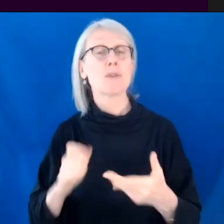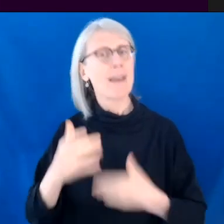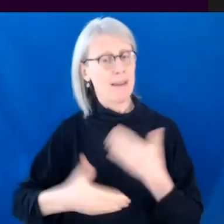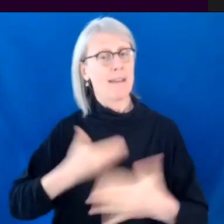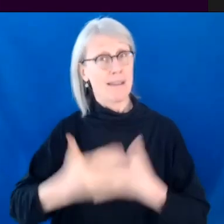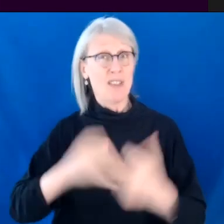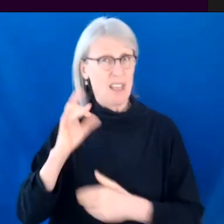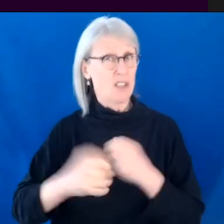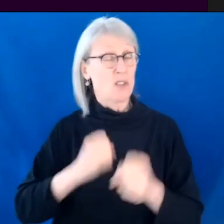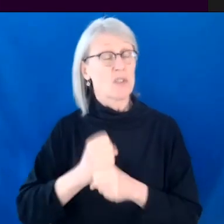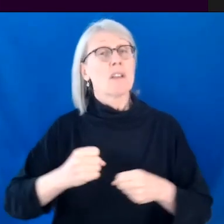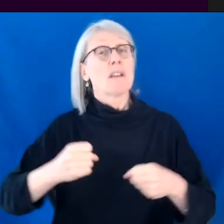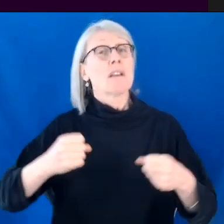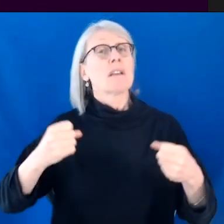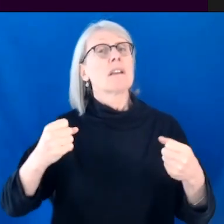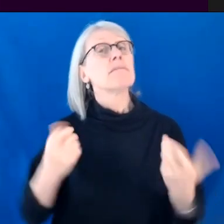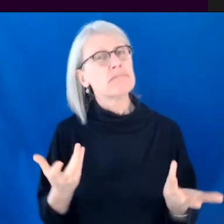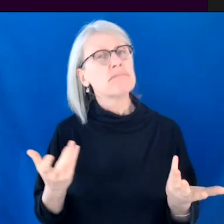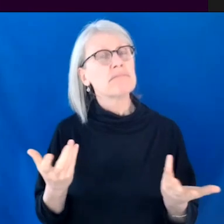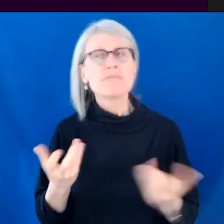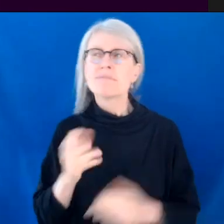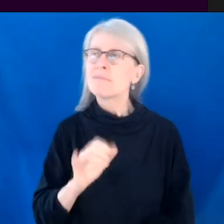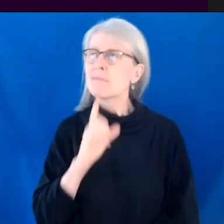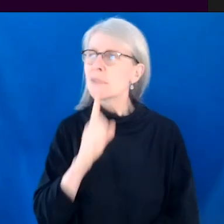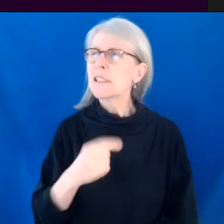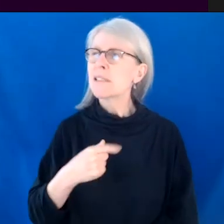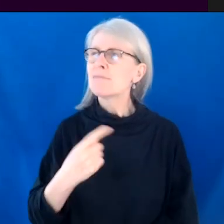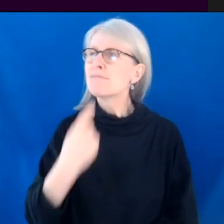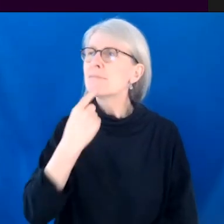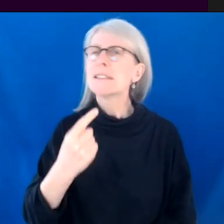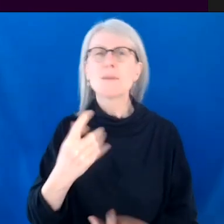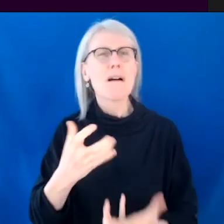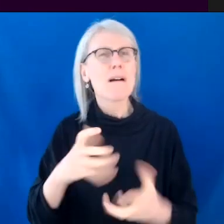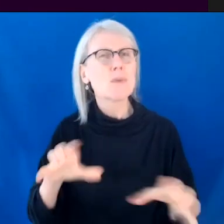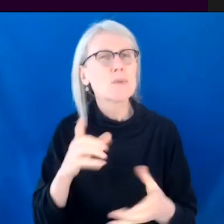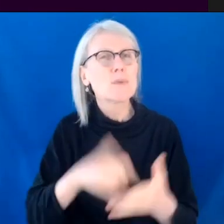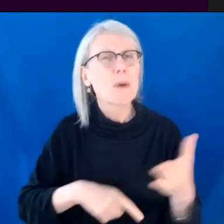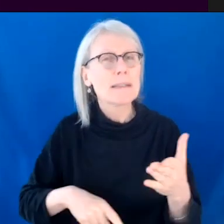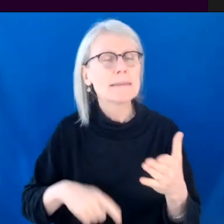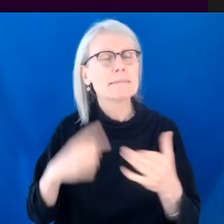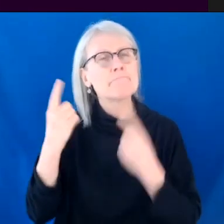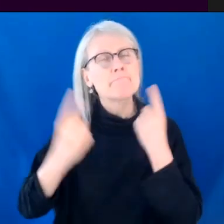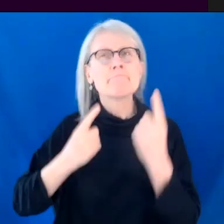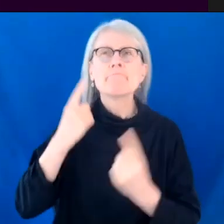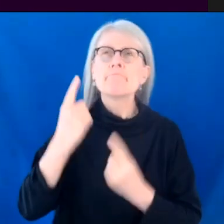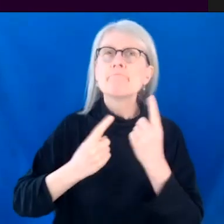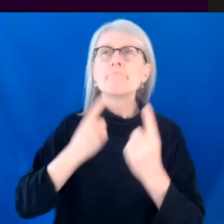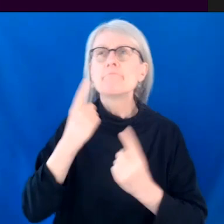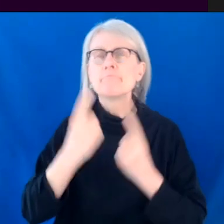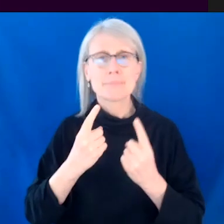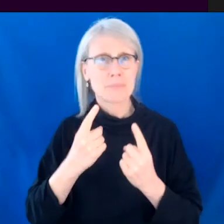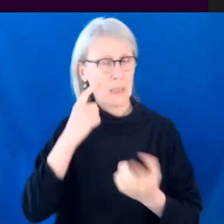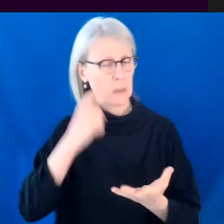or something. And, and I was like, you know, what is it that I really want to do? And by that point, um, I was, had really become like